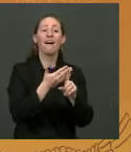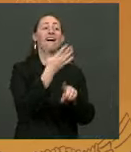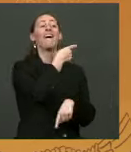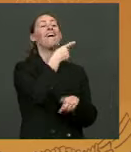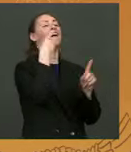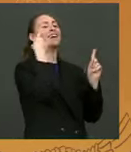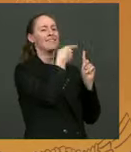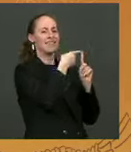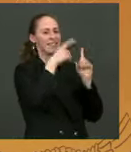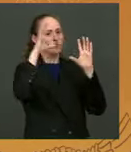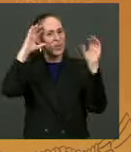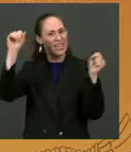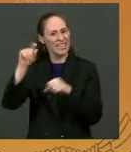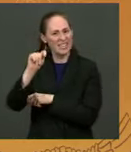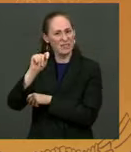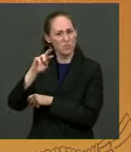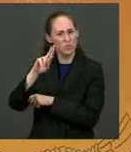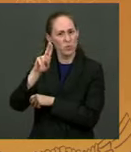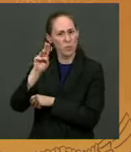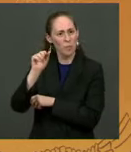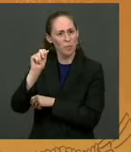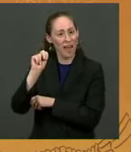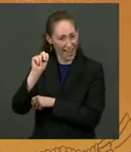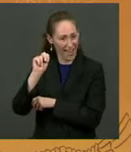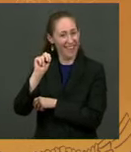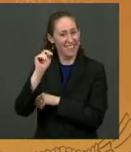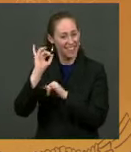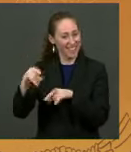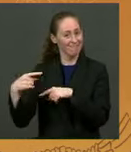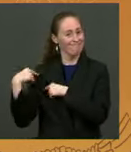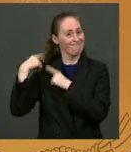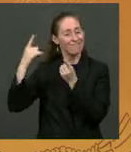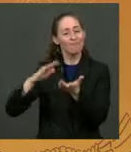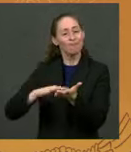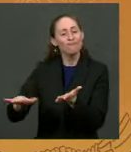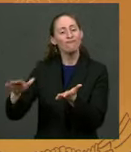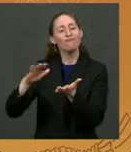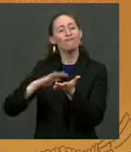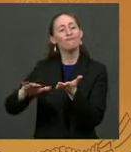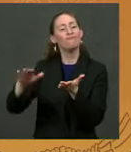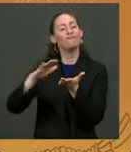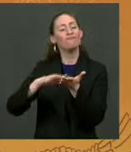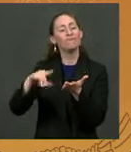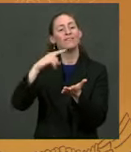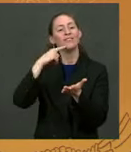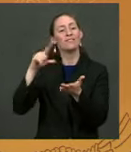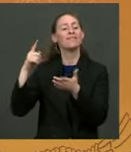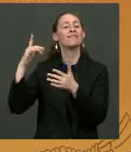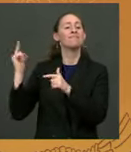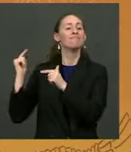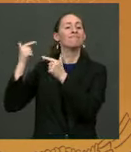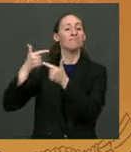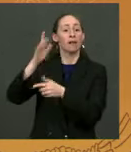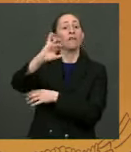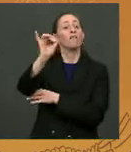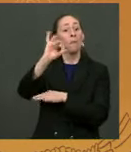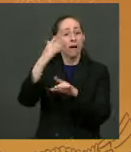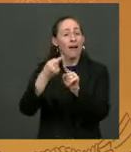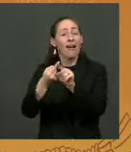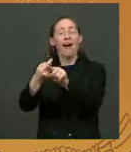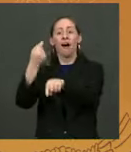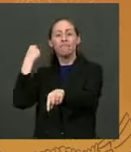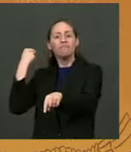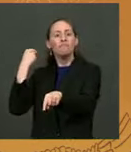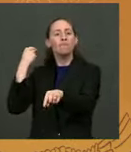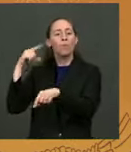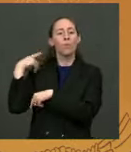And pardoning the turkey goes back to George H.W. Bush. I just met your wonderful family. Your wife,